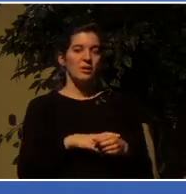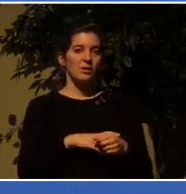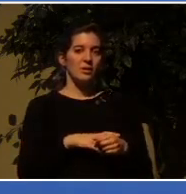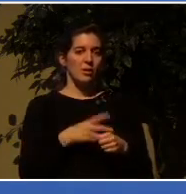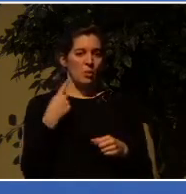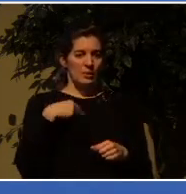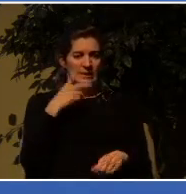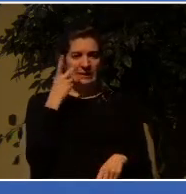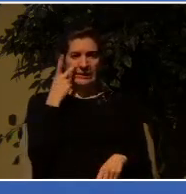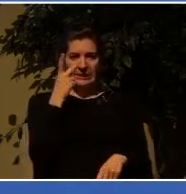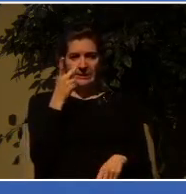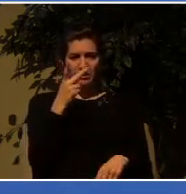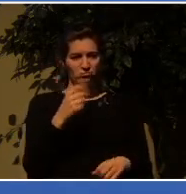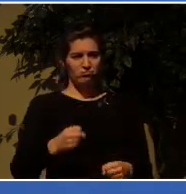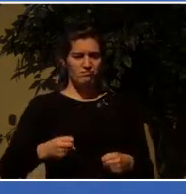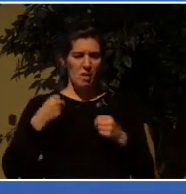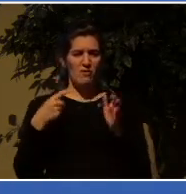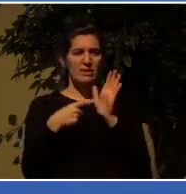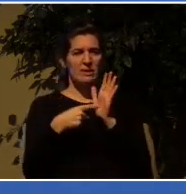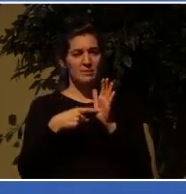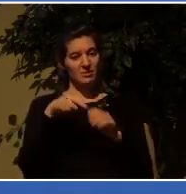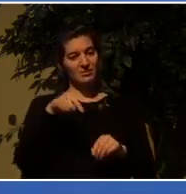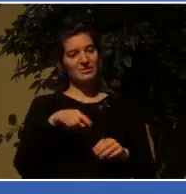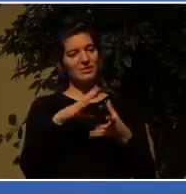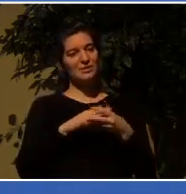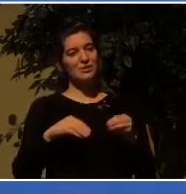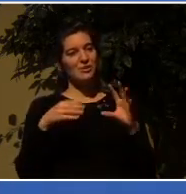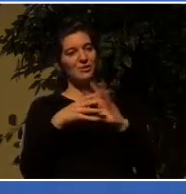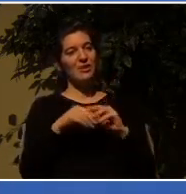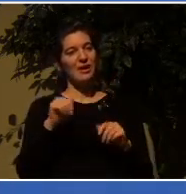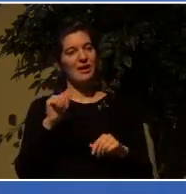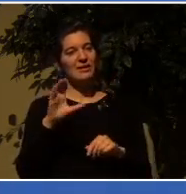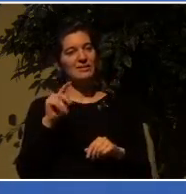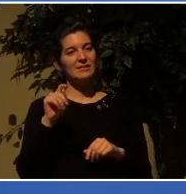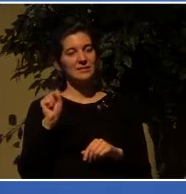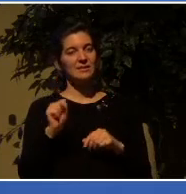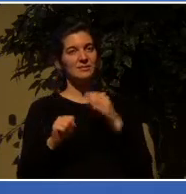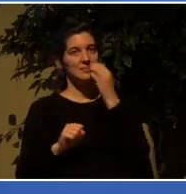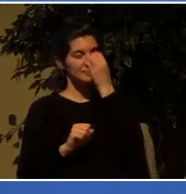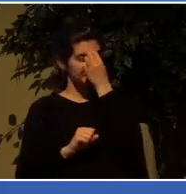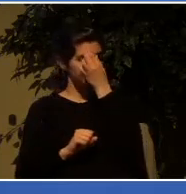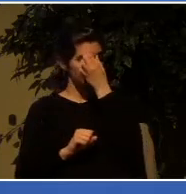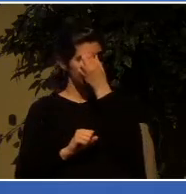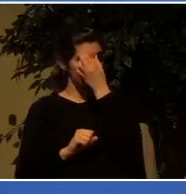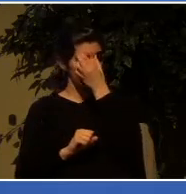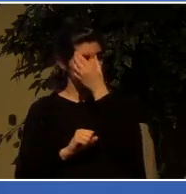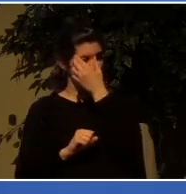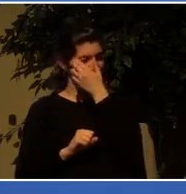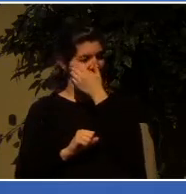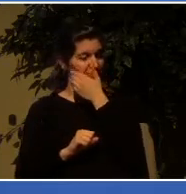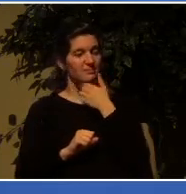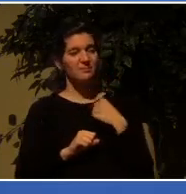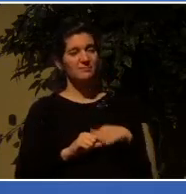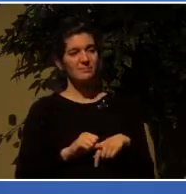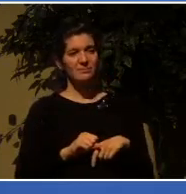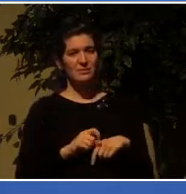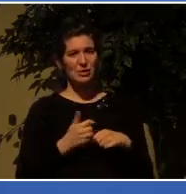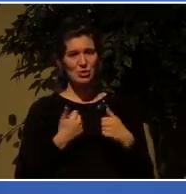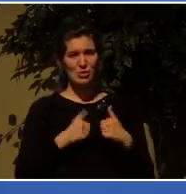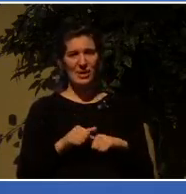in this story. Can you imagine a more discouraging situation